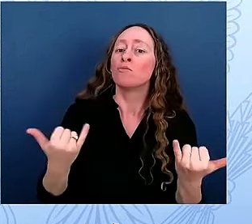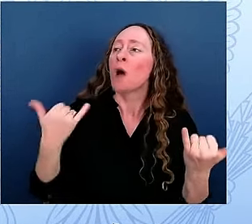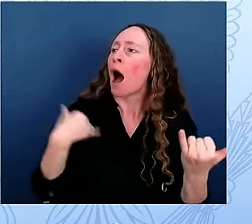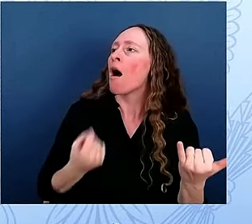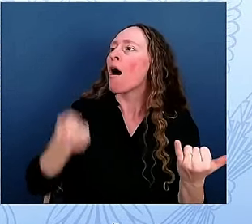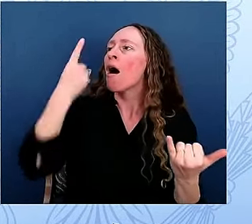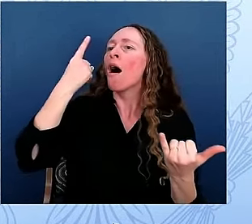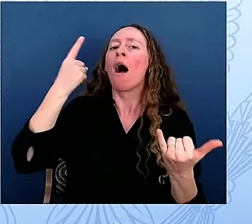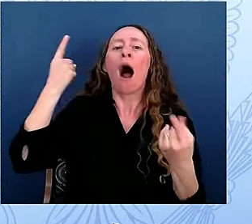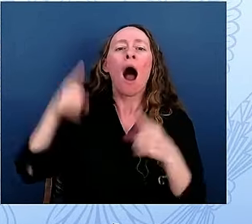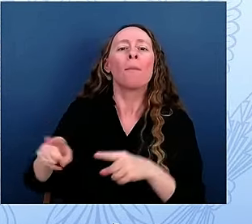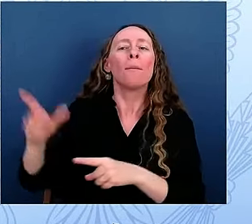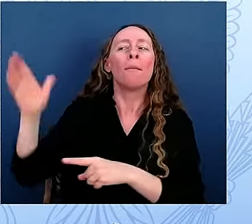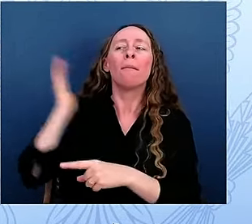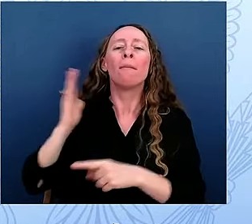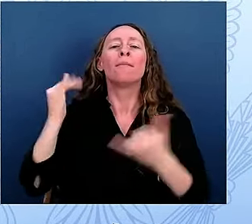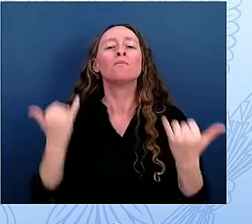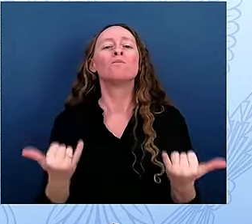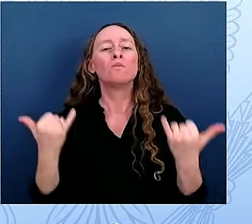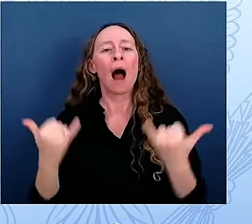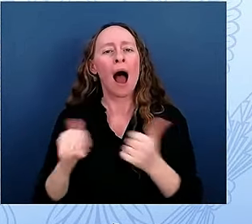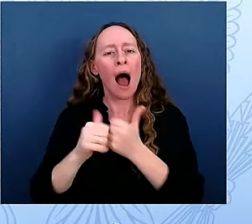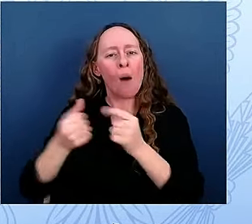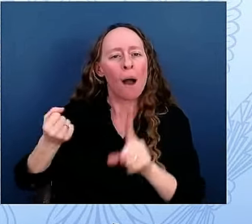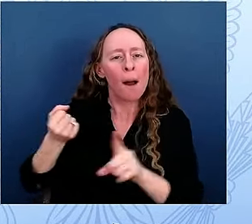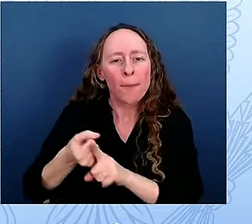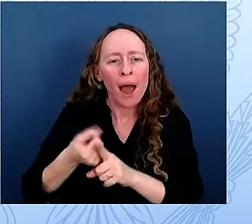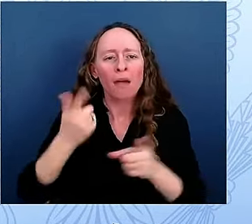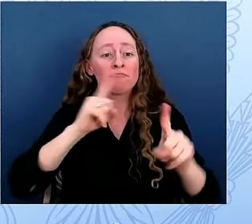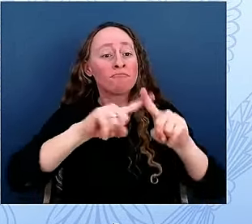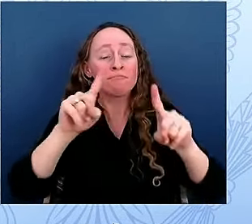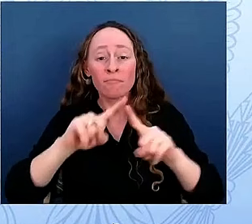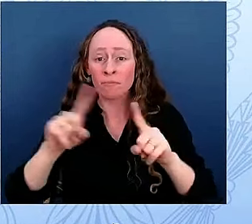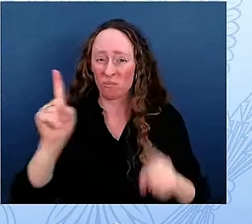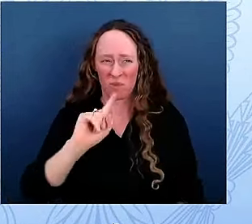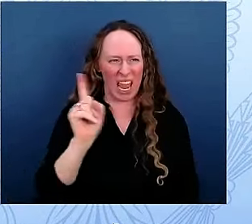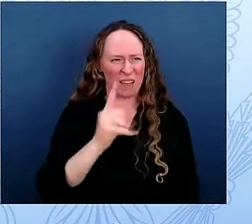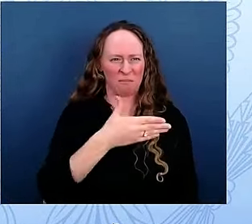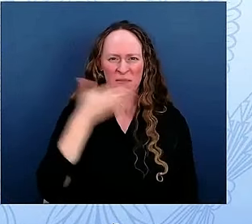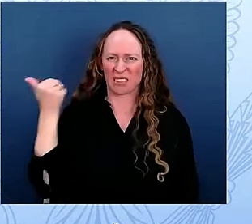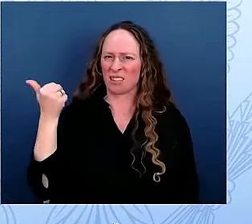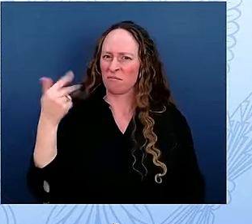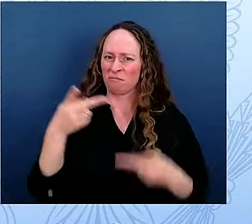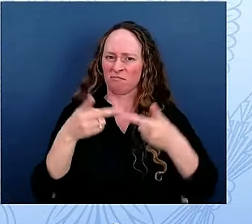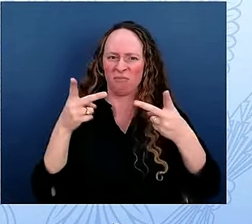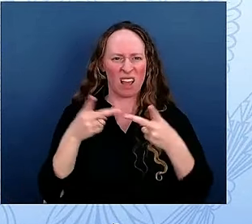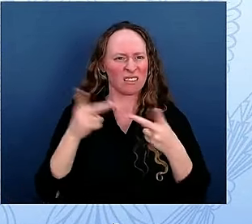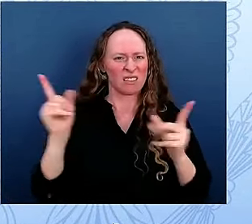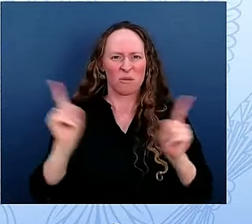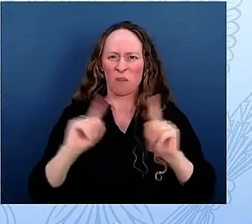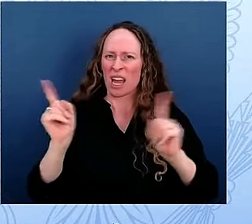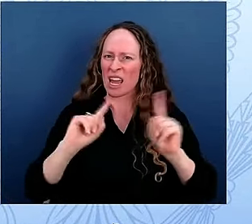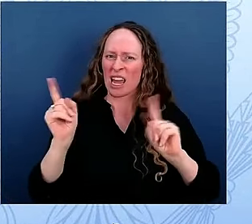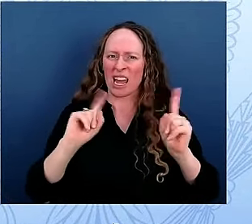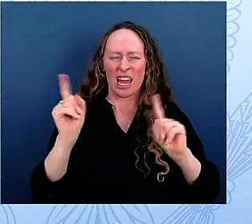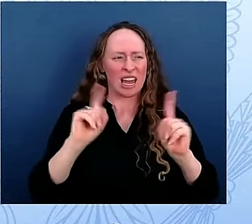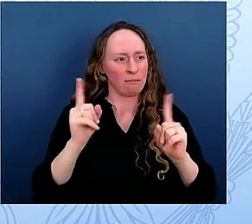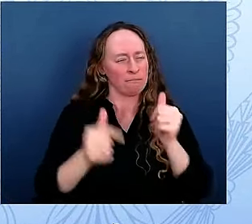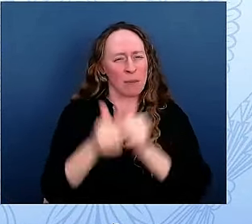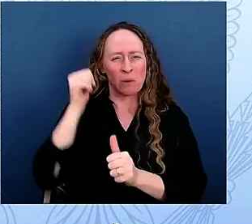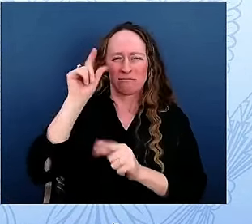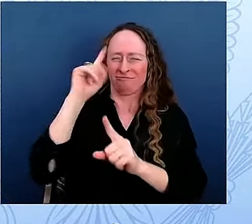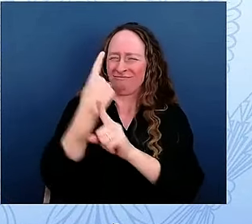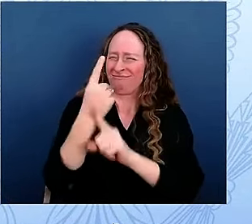cherish the most. And there is no more treasured place in our nation's history than the White House. It has been an incredible